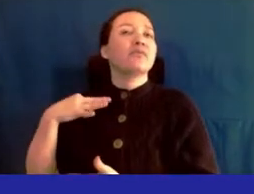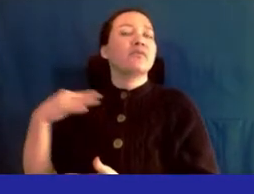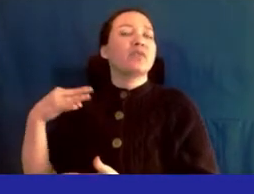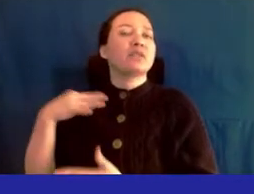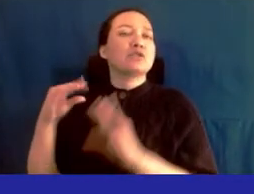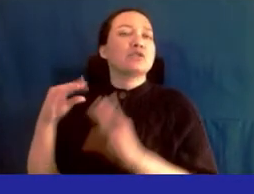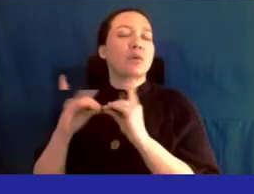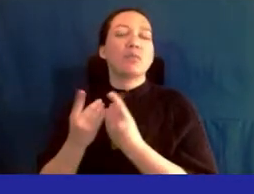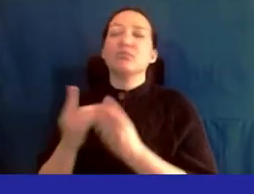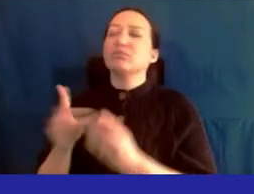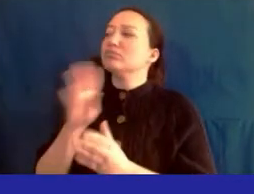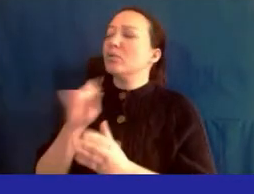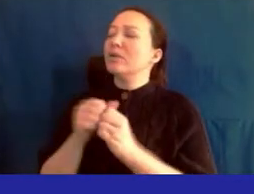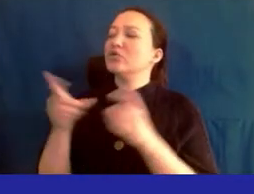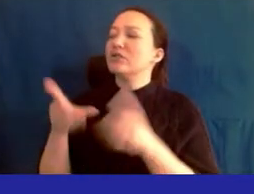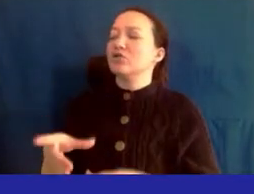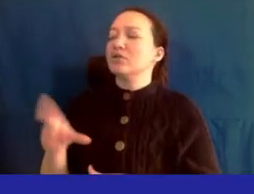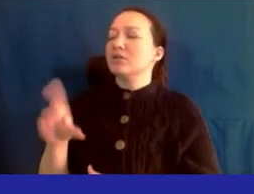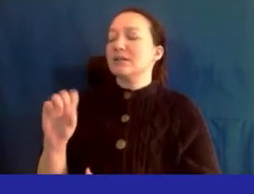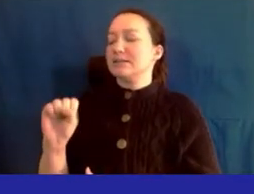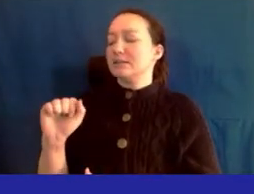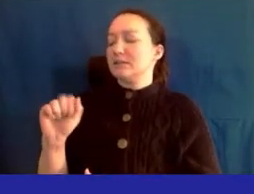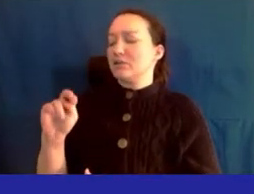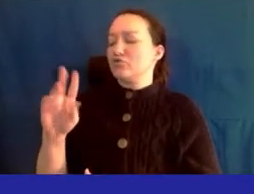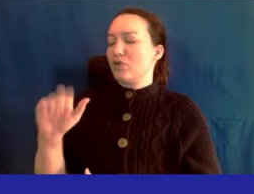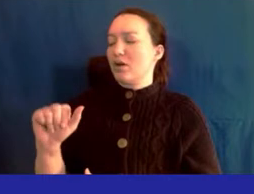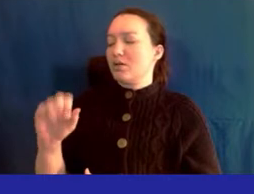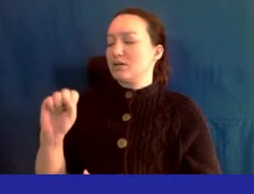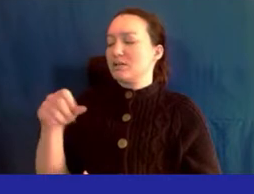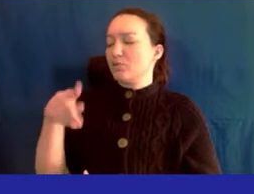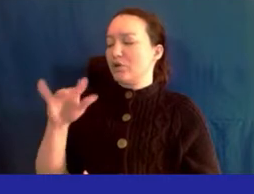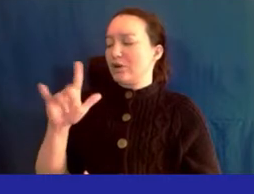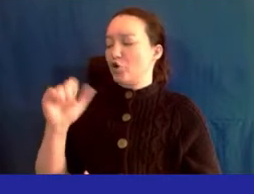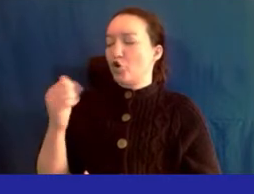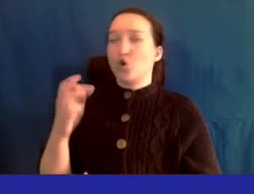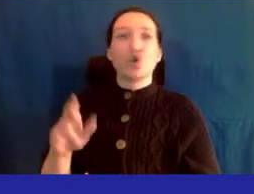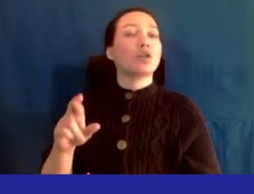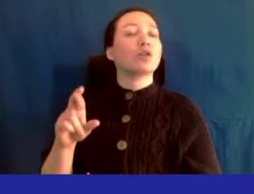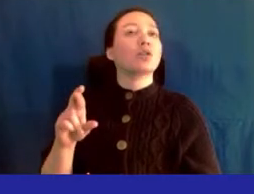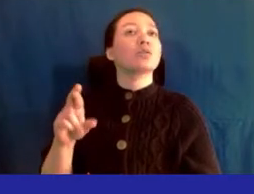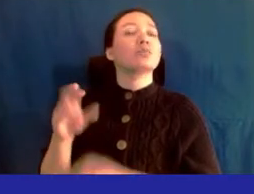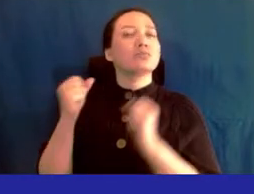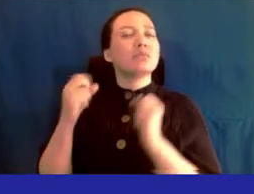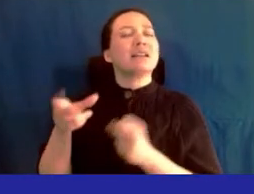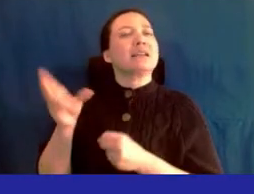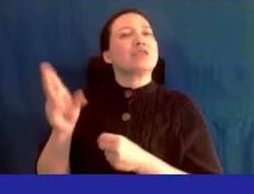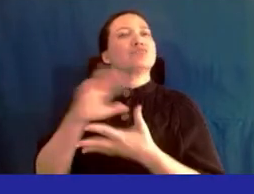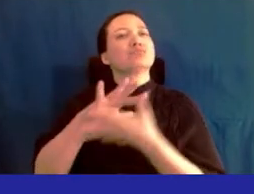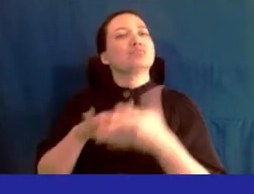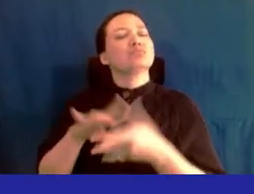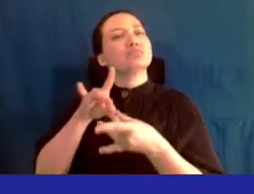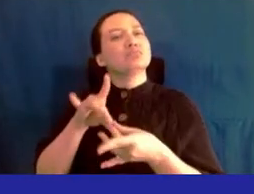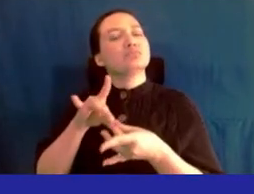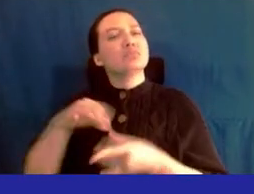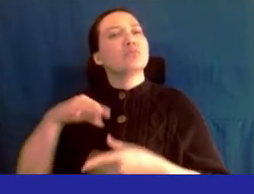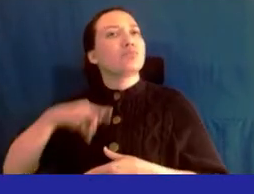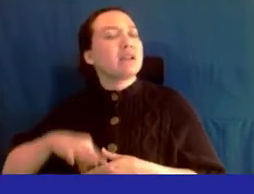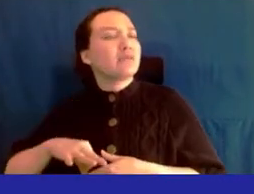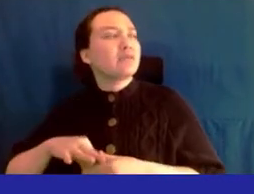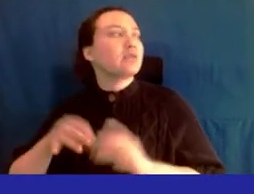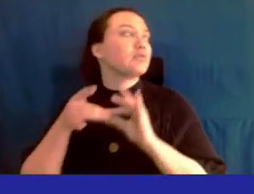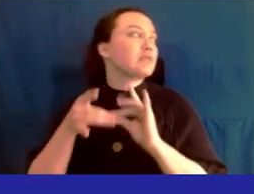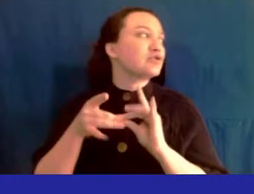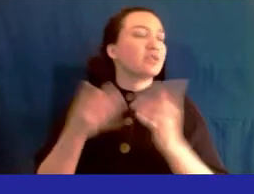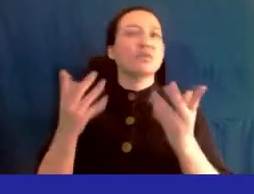spoke with the director sandra sandra springer mr springer provided a wealth of history along with the benefits the relationship had